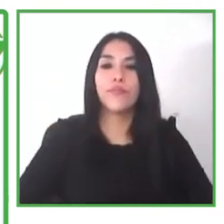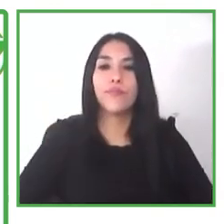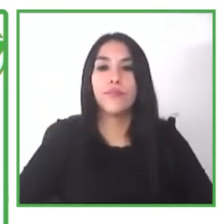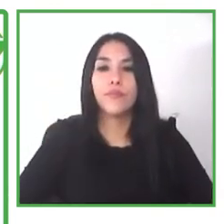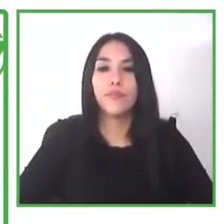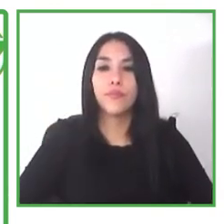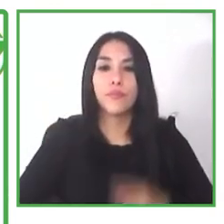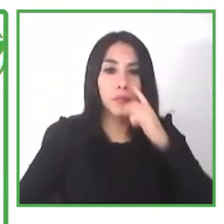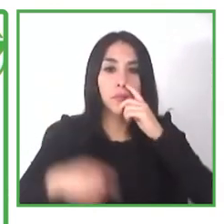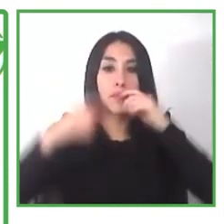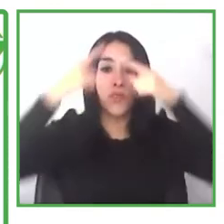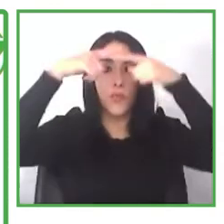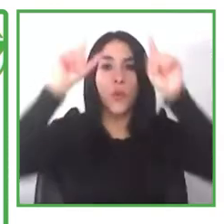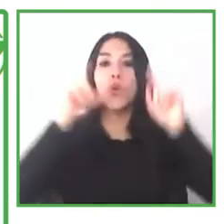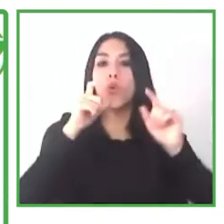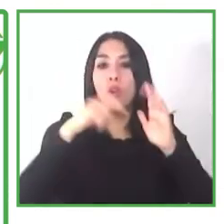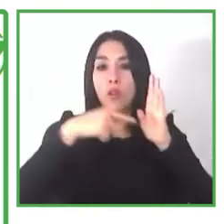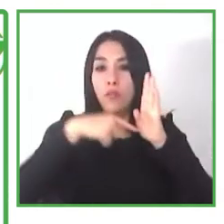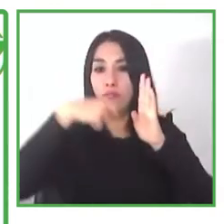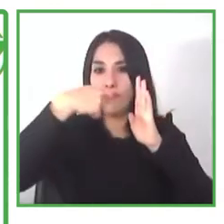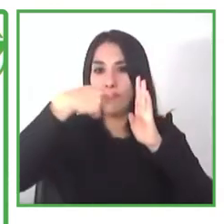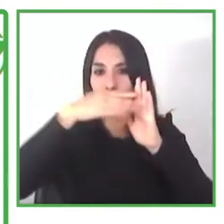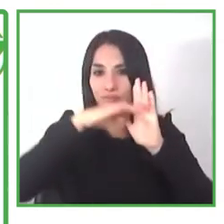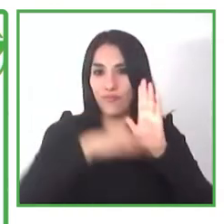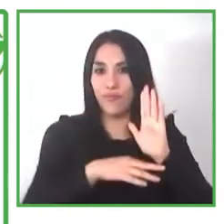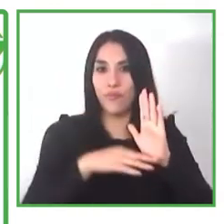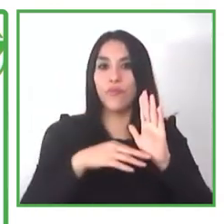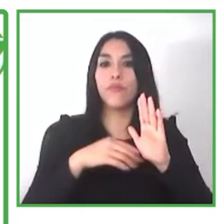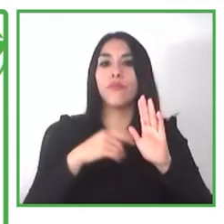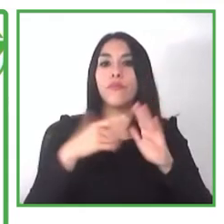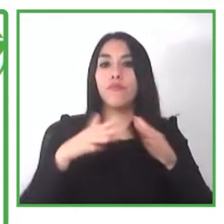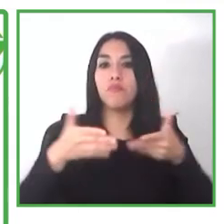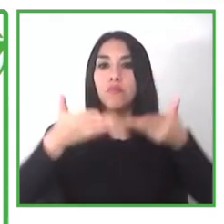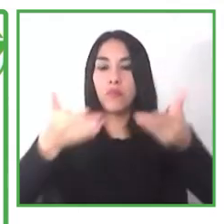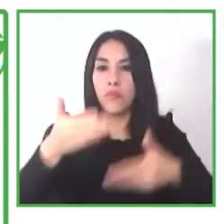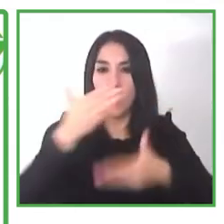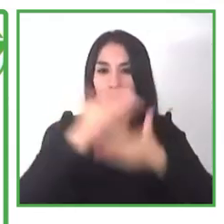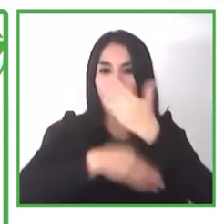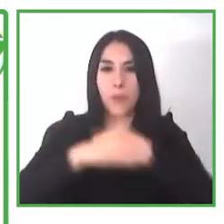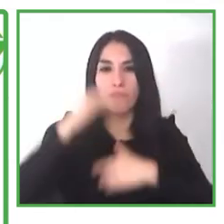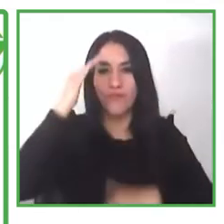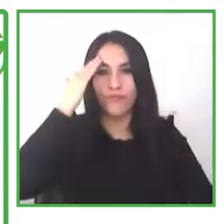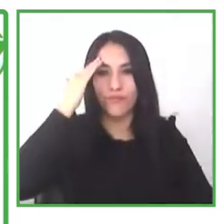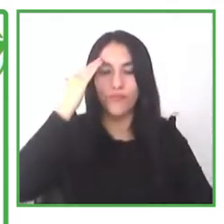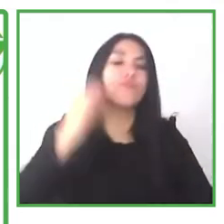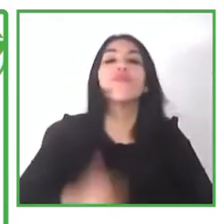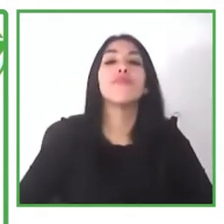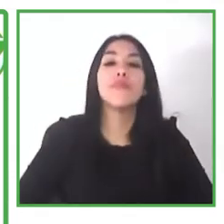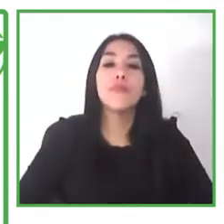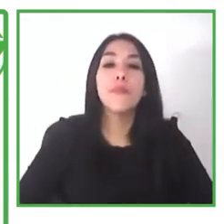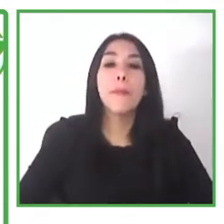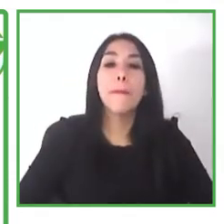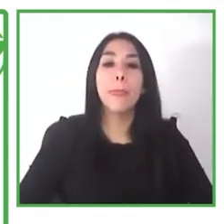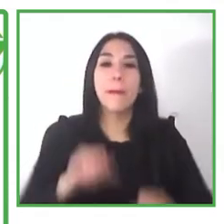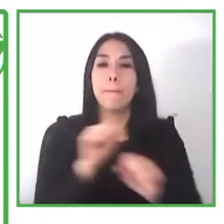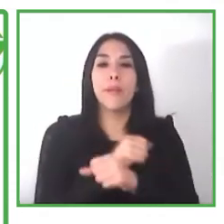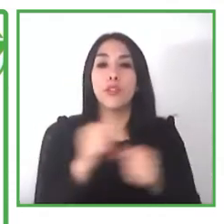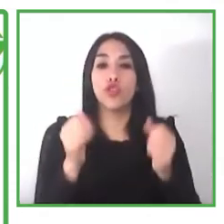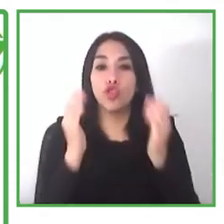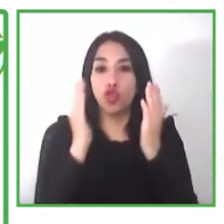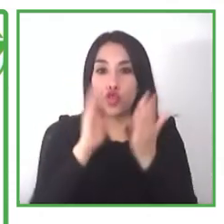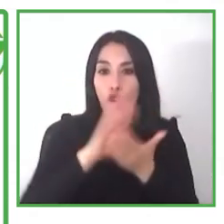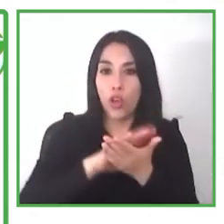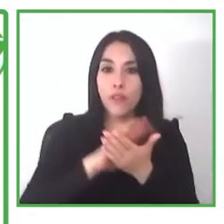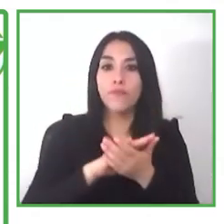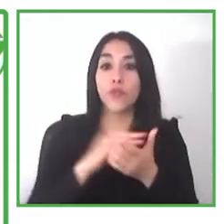disabilities and some of their students are doing for their internships in our place that i'm going